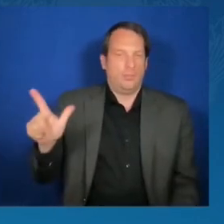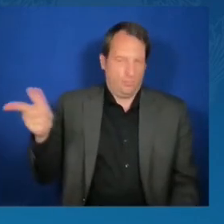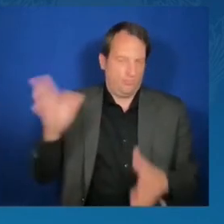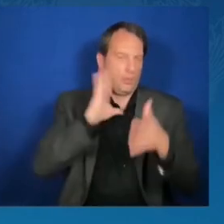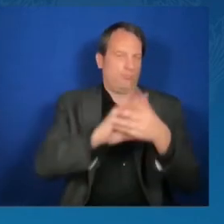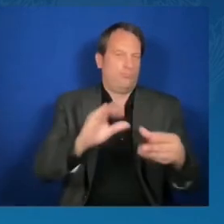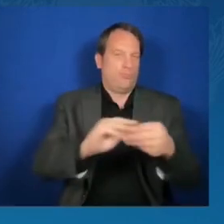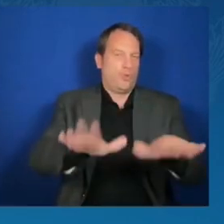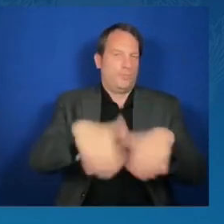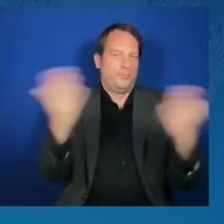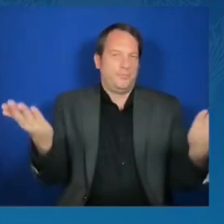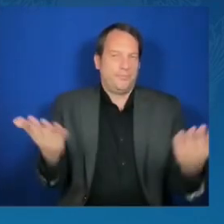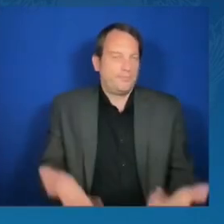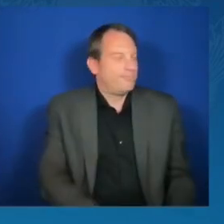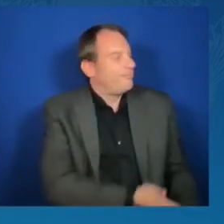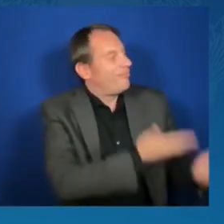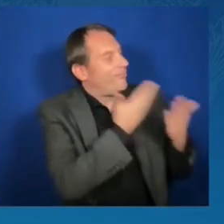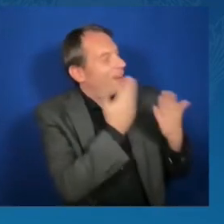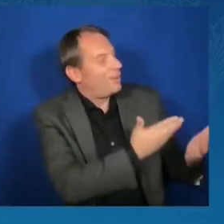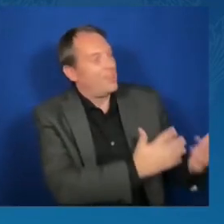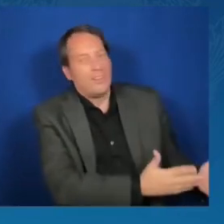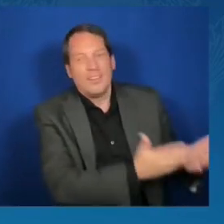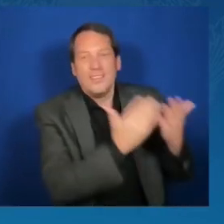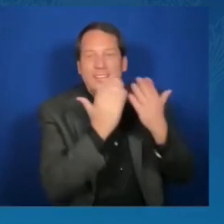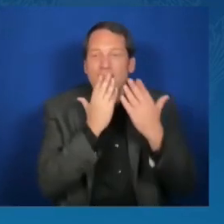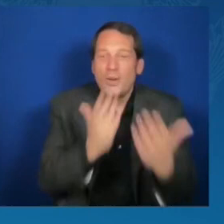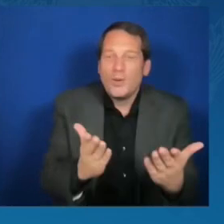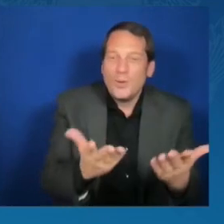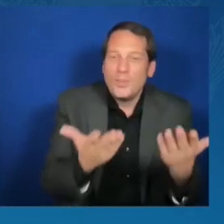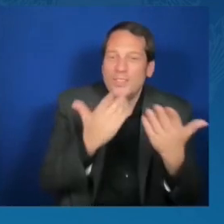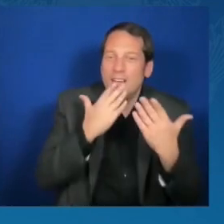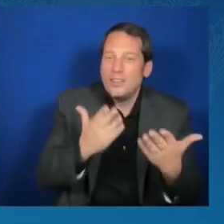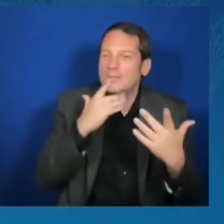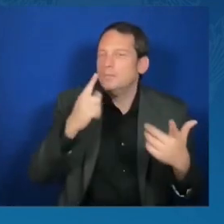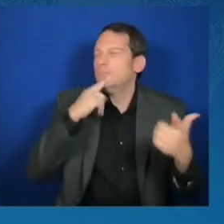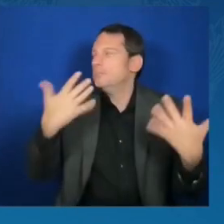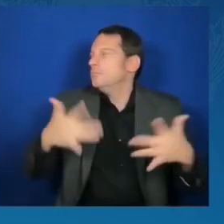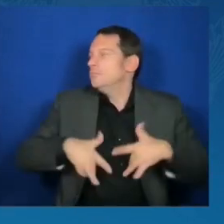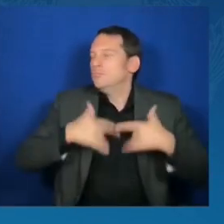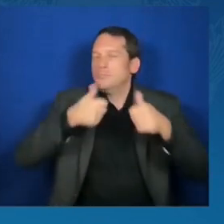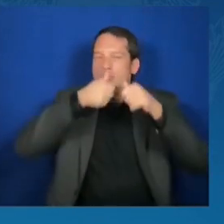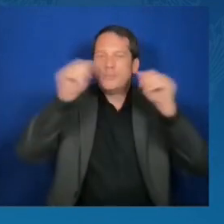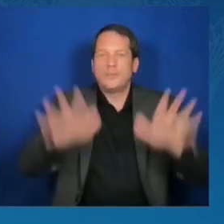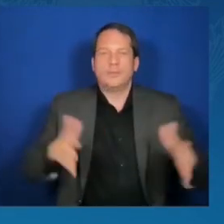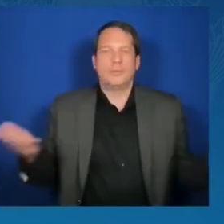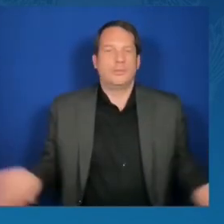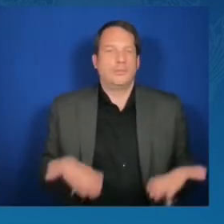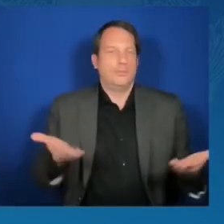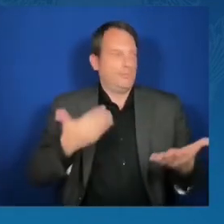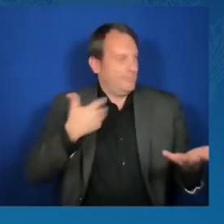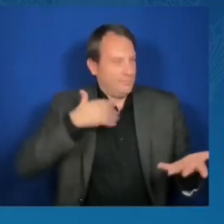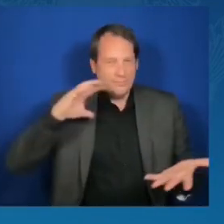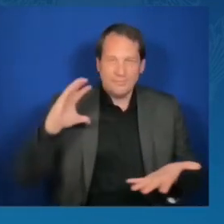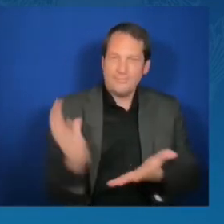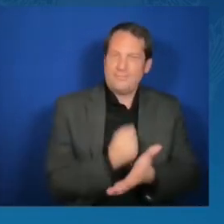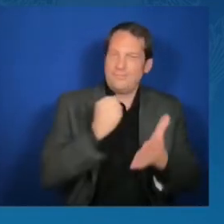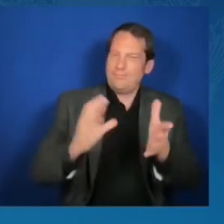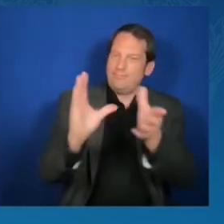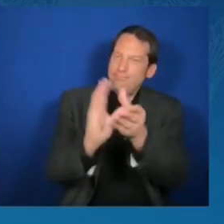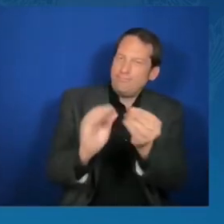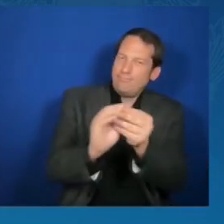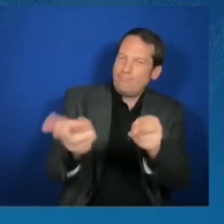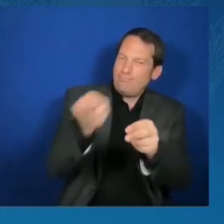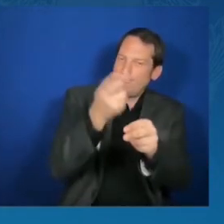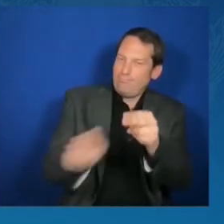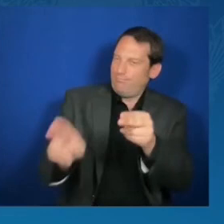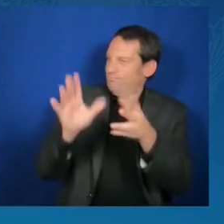Thank It is such a blessing to have the opportunity to briefly speak at the opening of what is an incredibly important day.